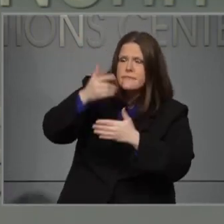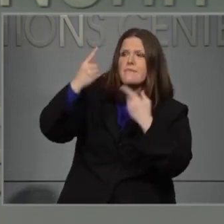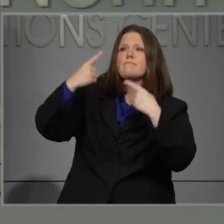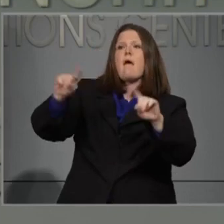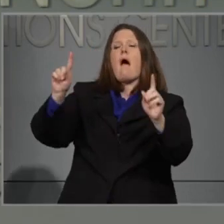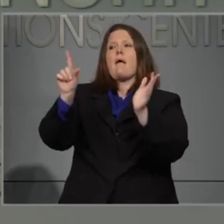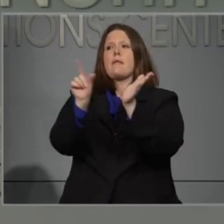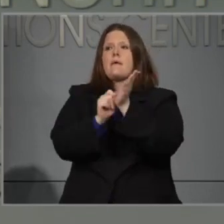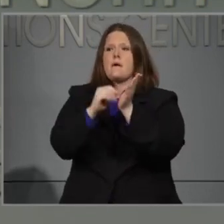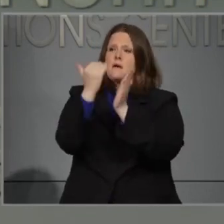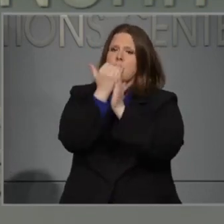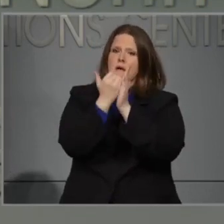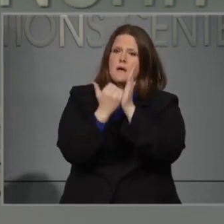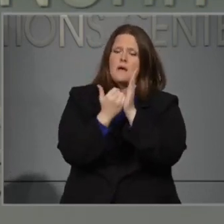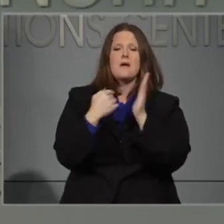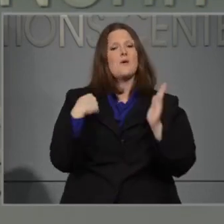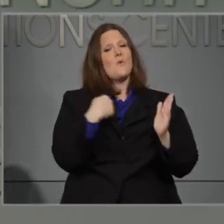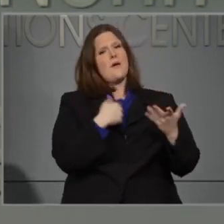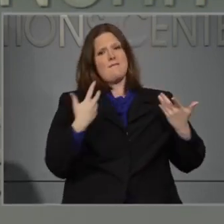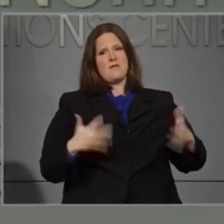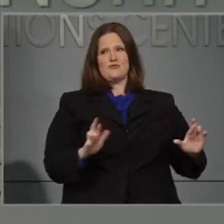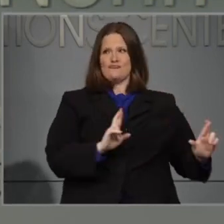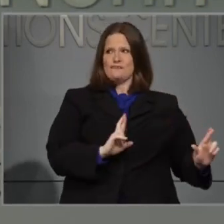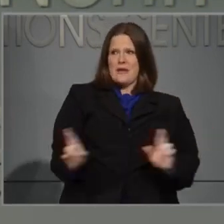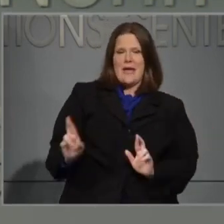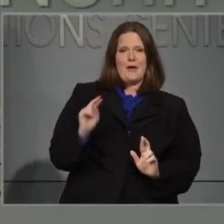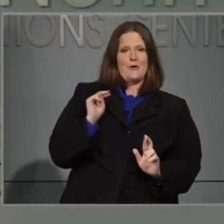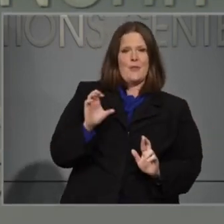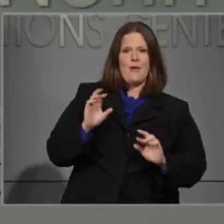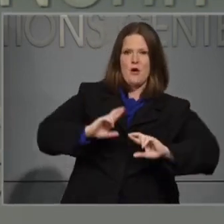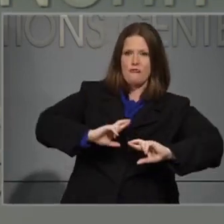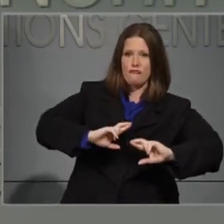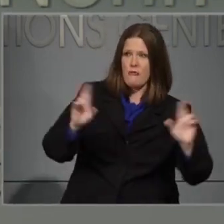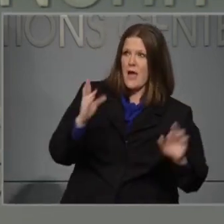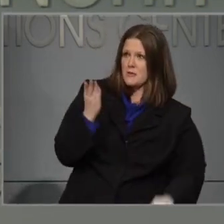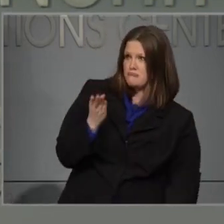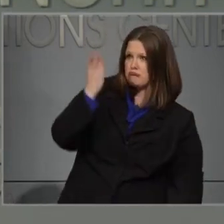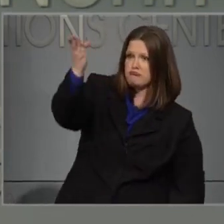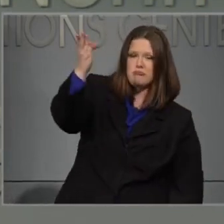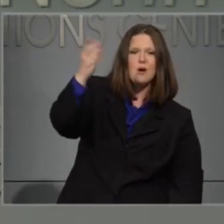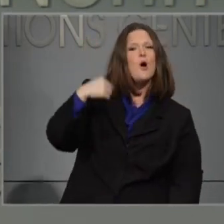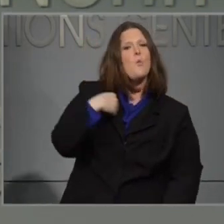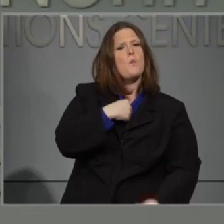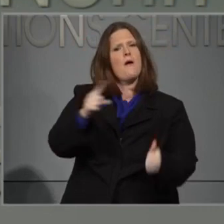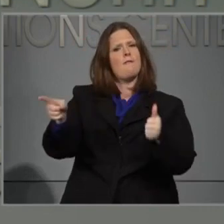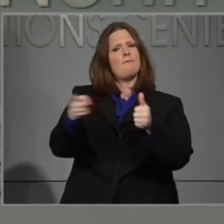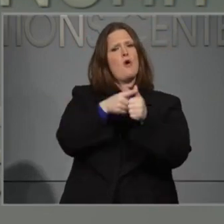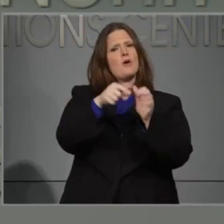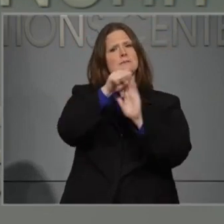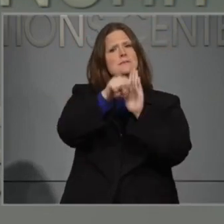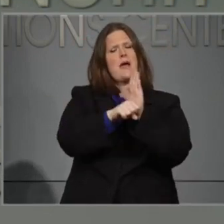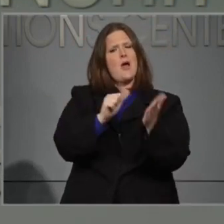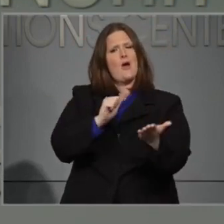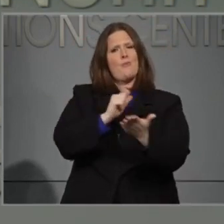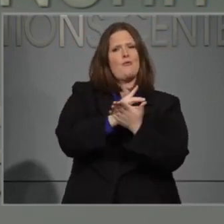in an action plan within 24 hours and was the first state to receive approval of our plan.